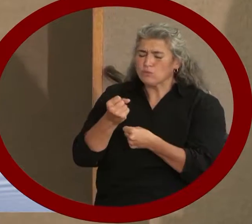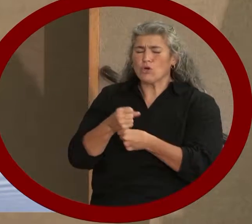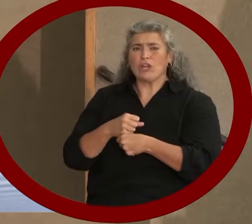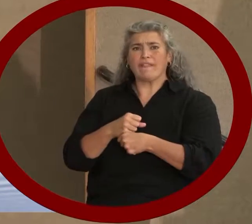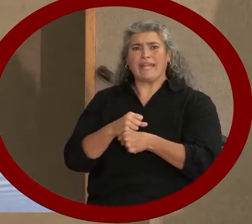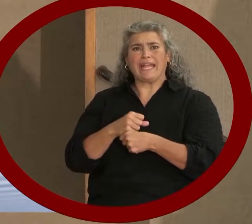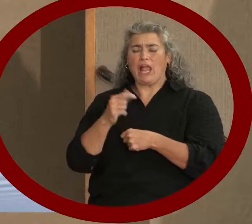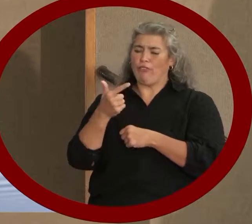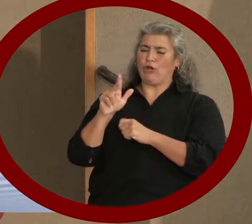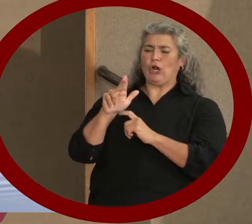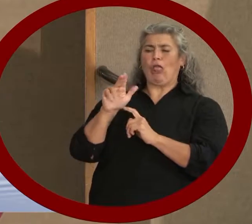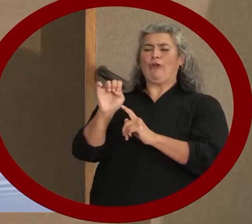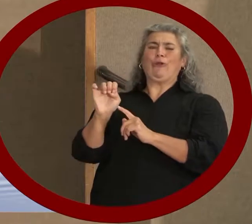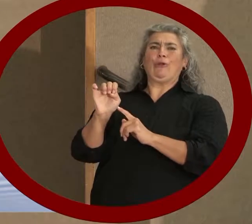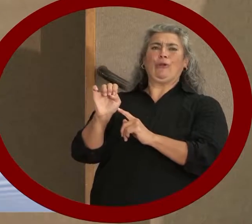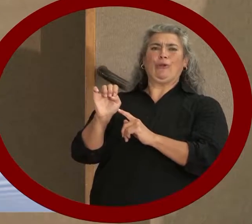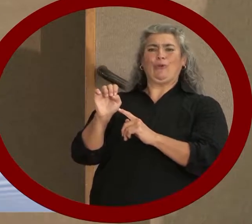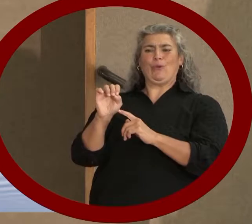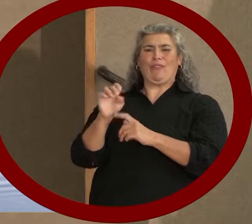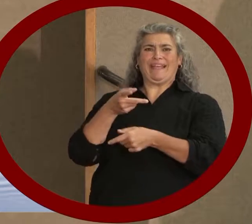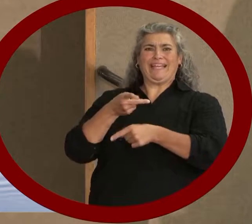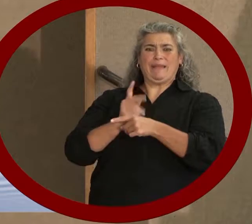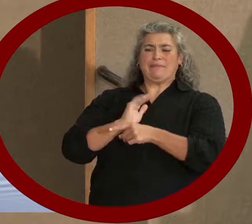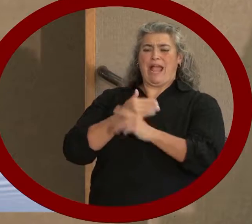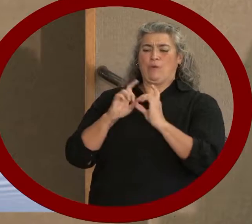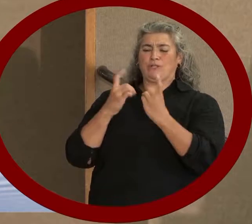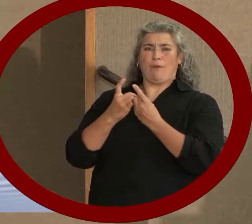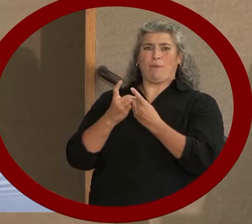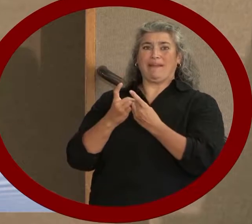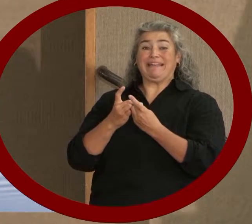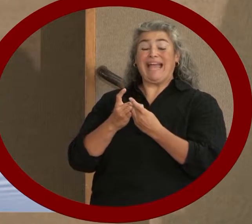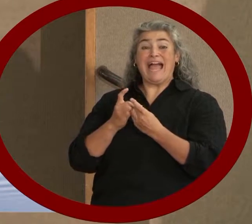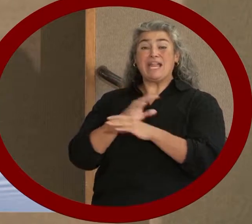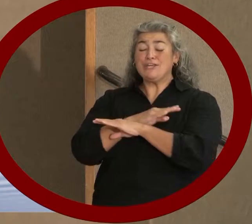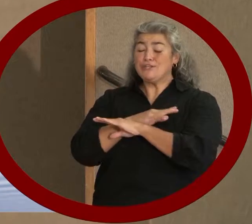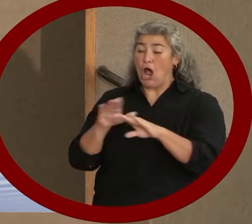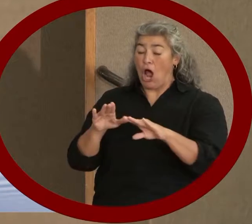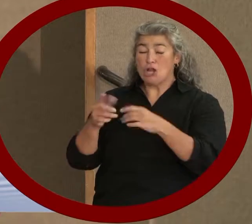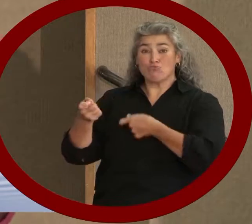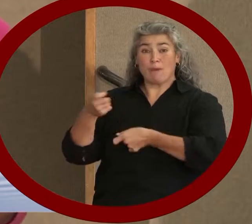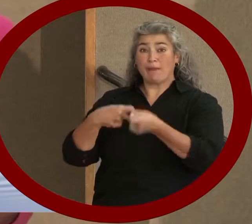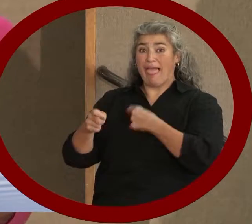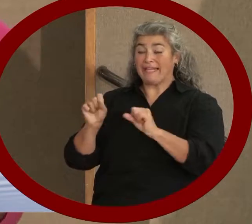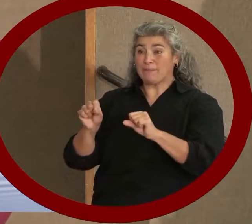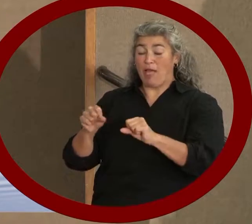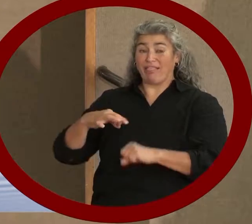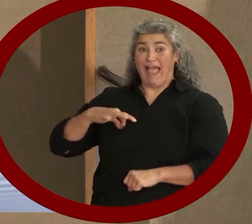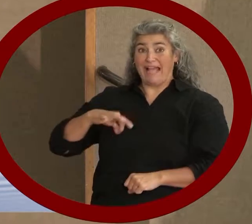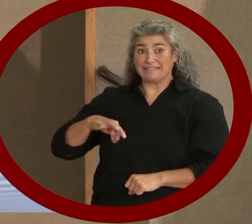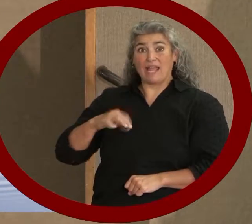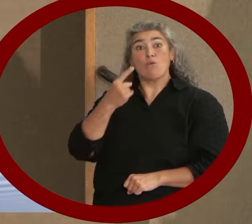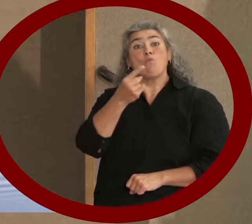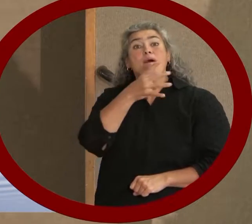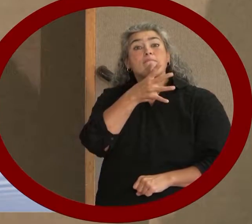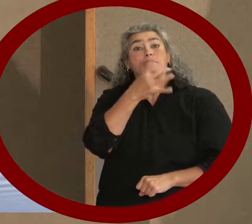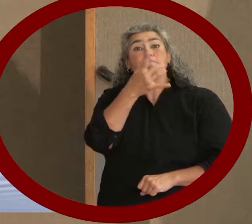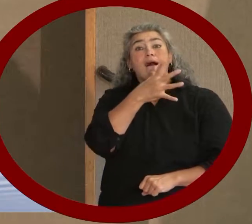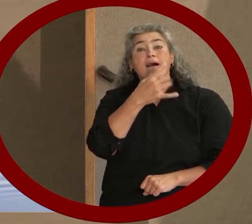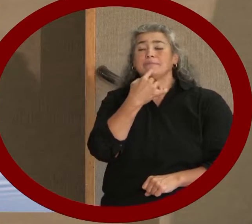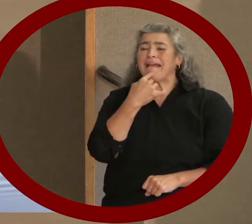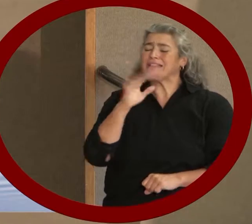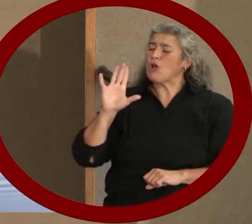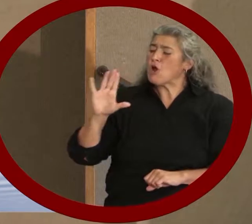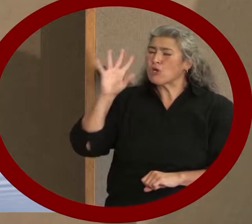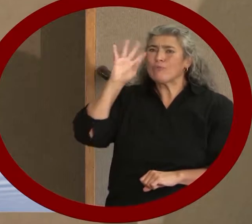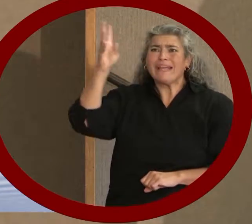department together, and a replaceable asset. One grateful mom says her creativity, her